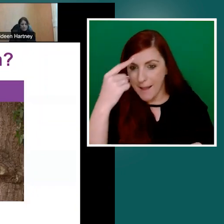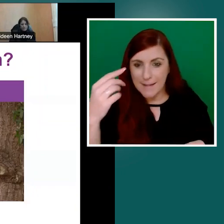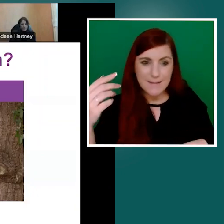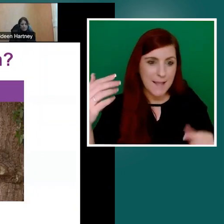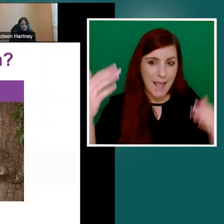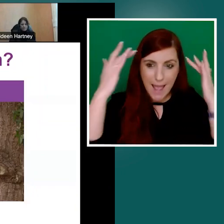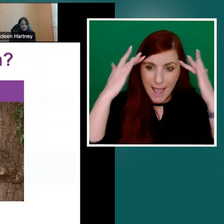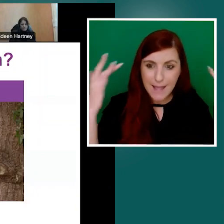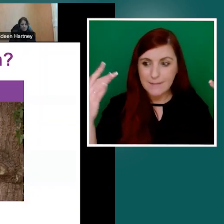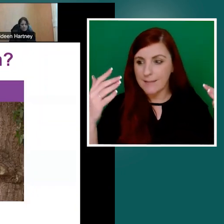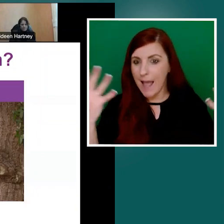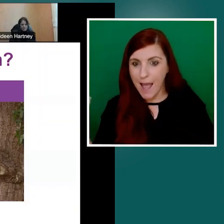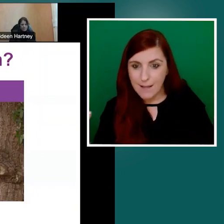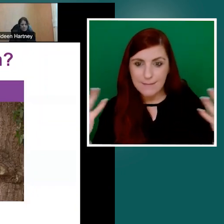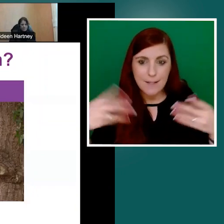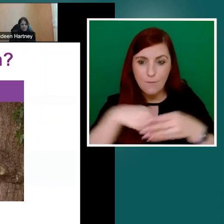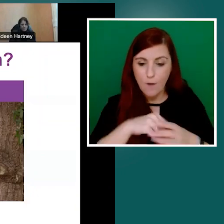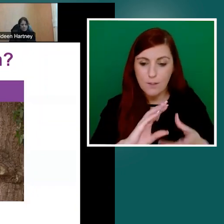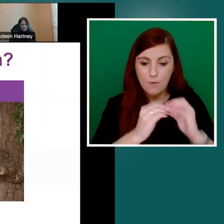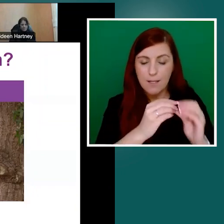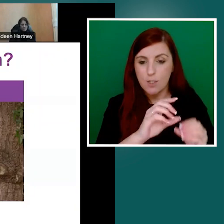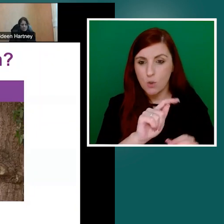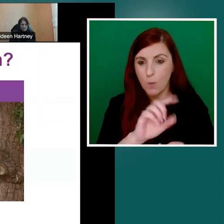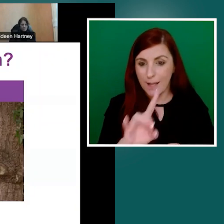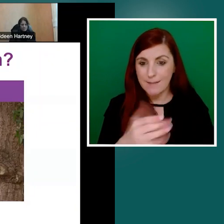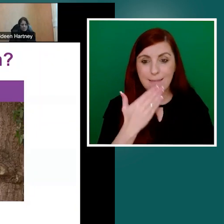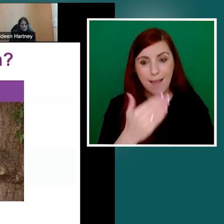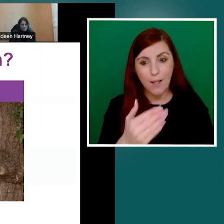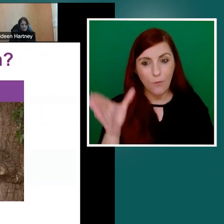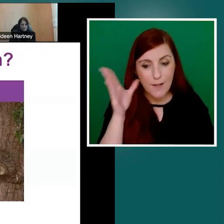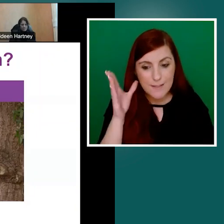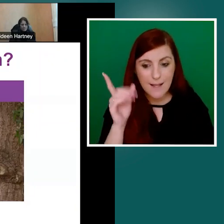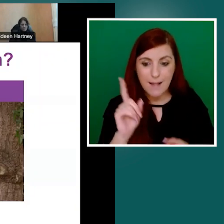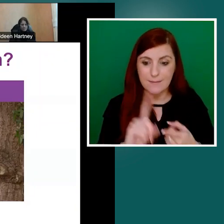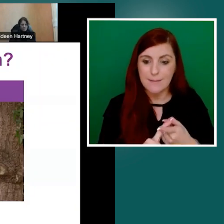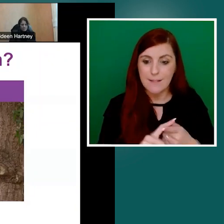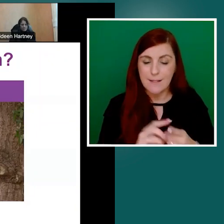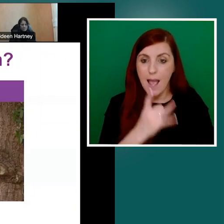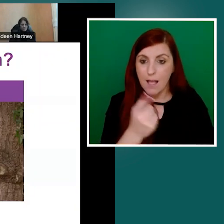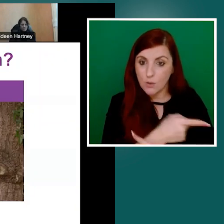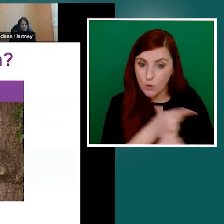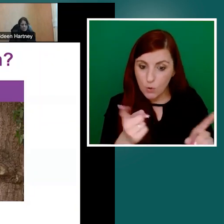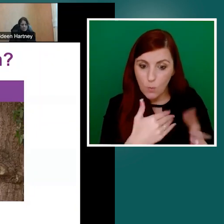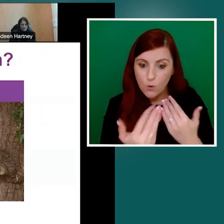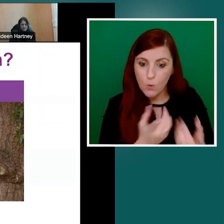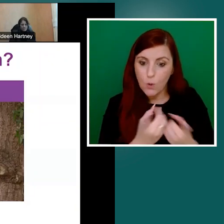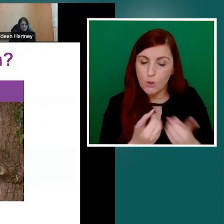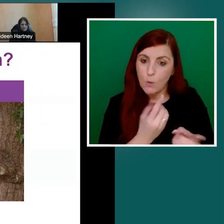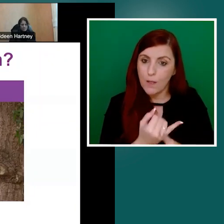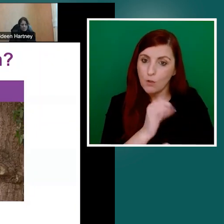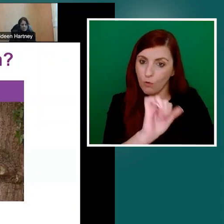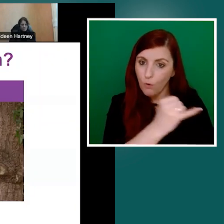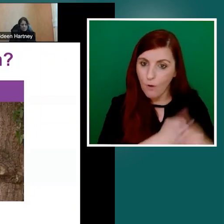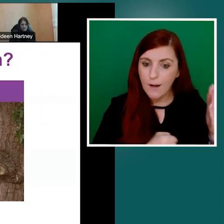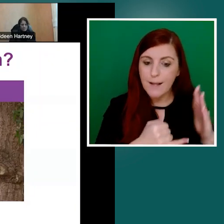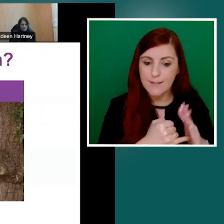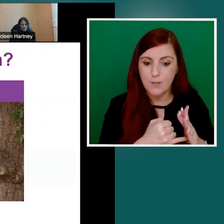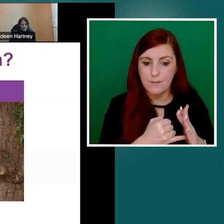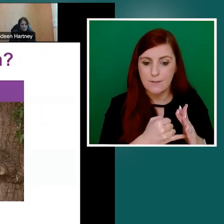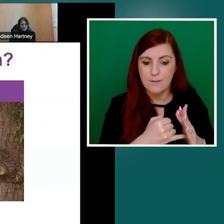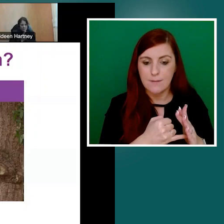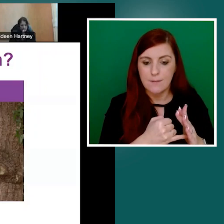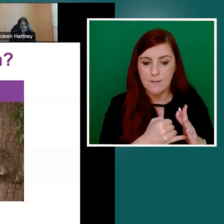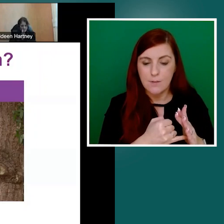what you can do in your organisation to be a bit more literacy aware and friendly. And please do have a look at our website for